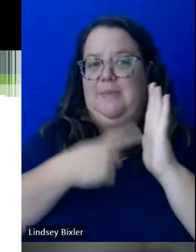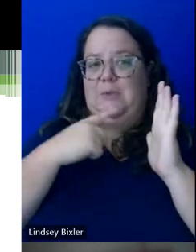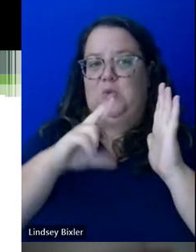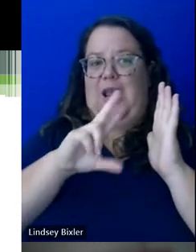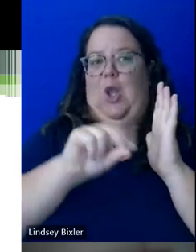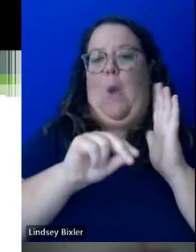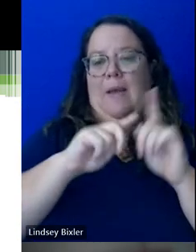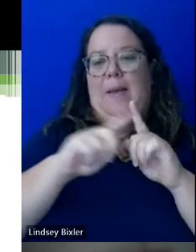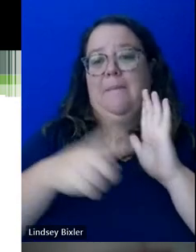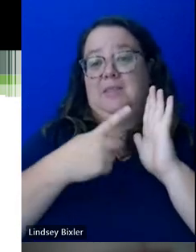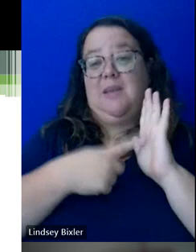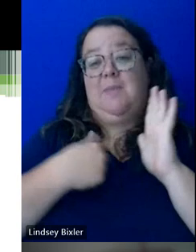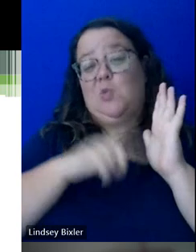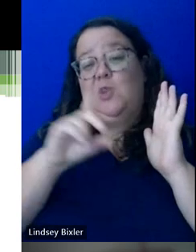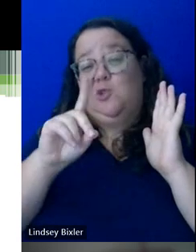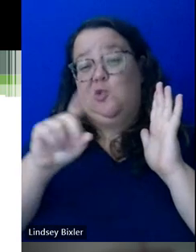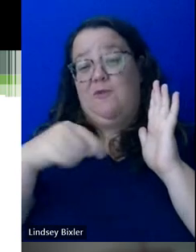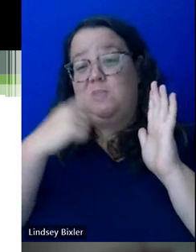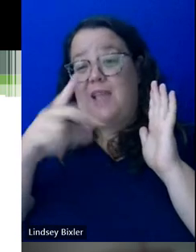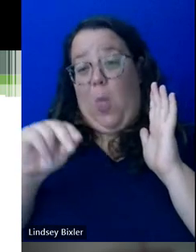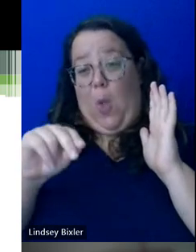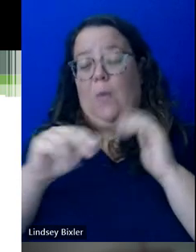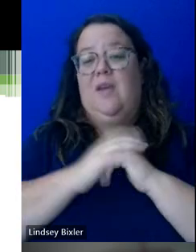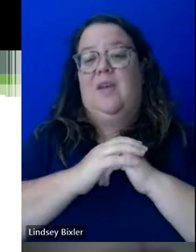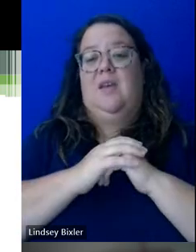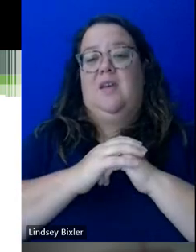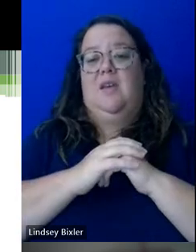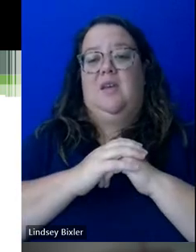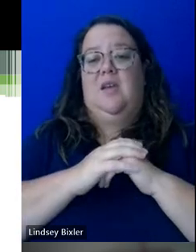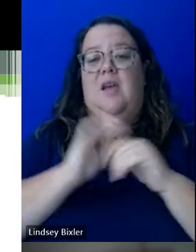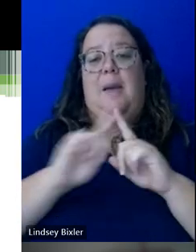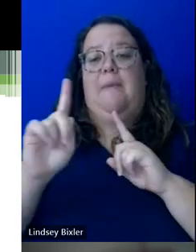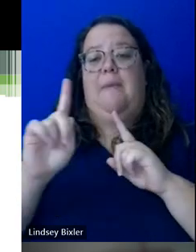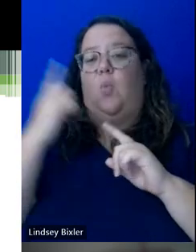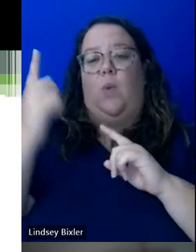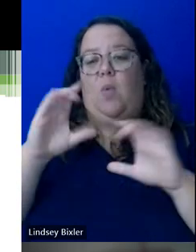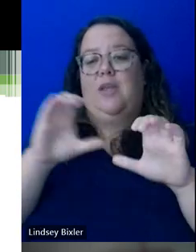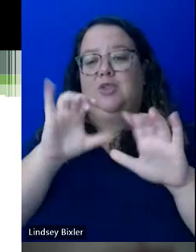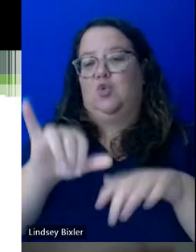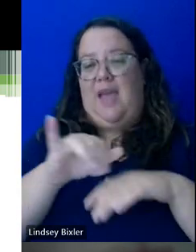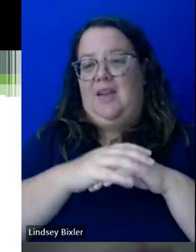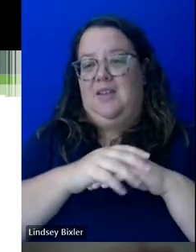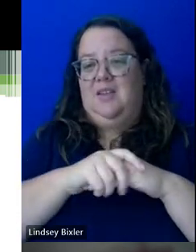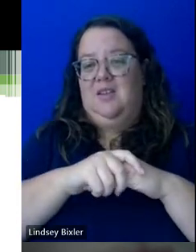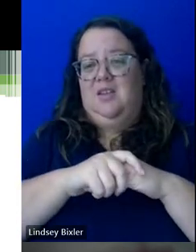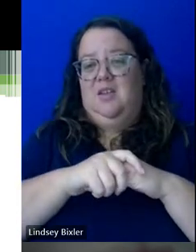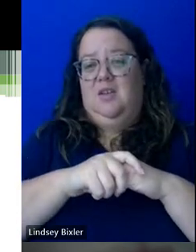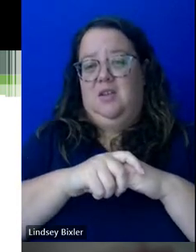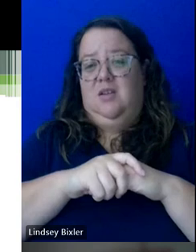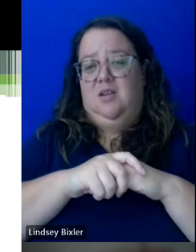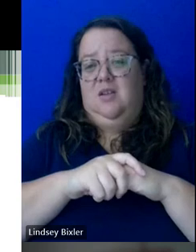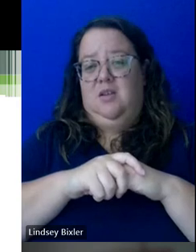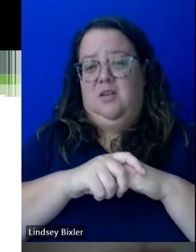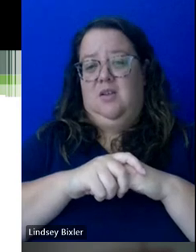But there are times that we do have to say no. But we we always do that and try to offer if it's something different or something